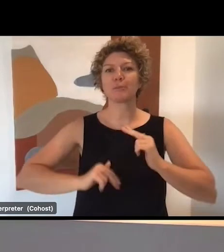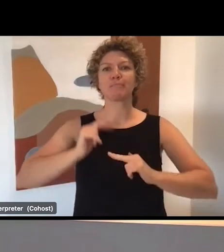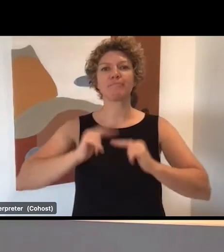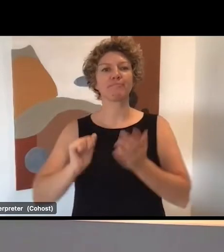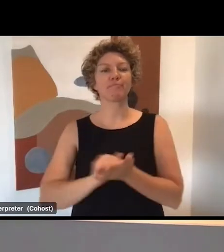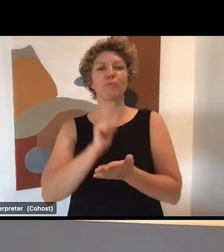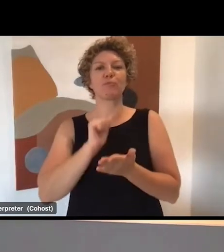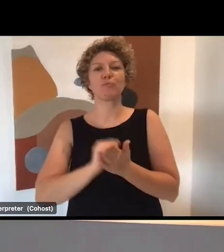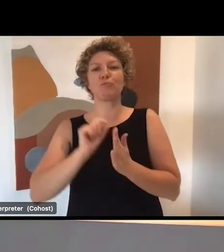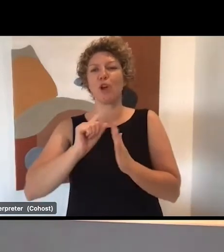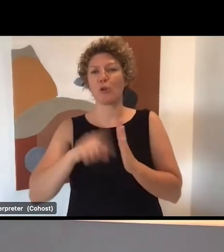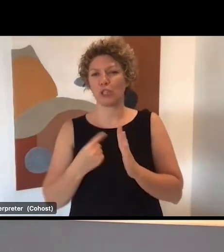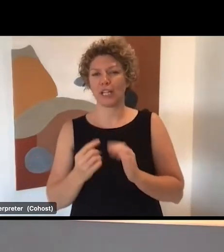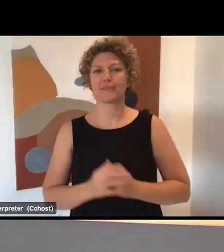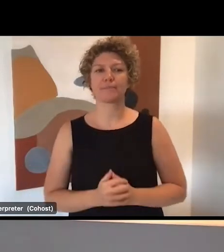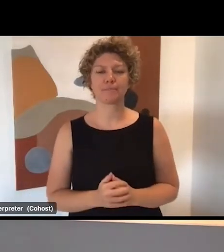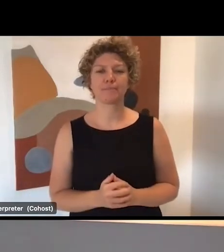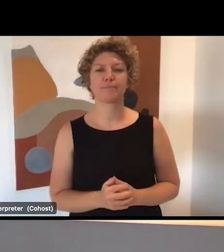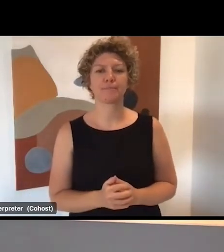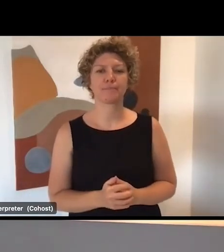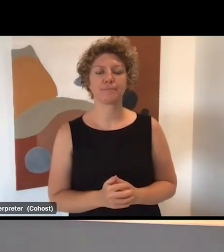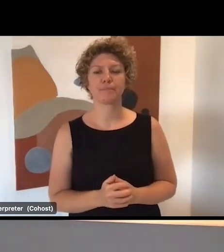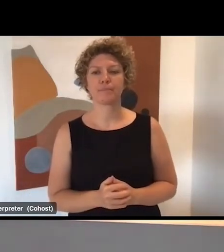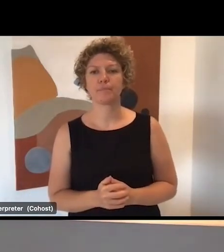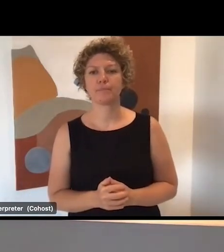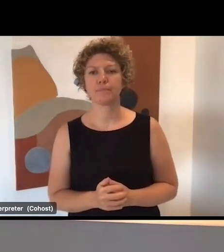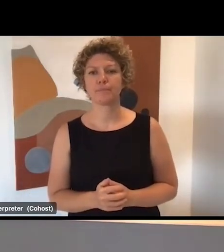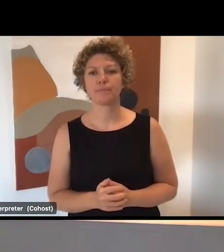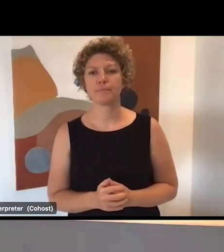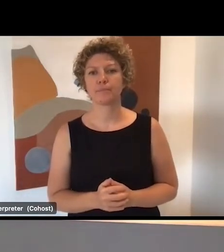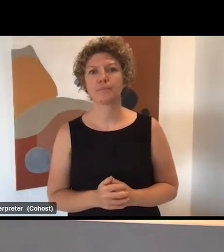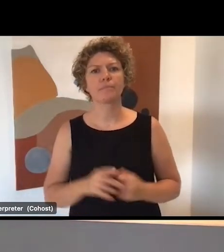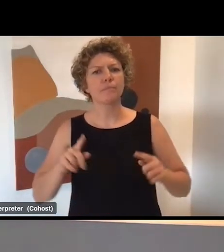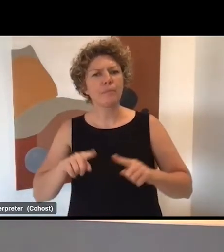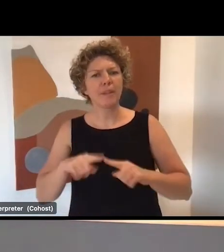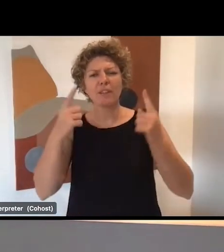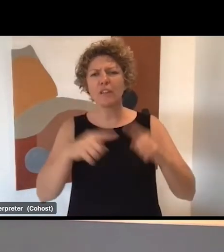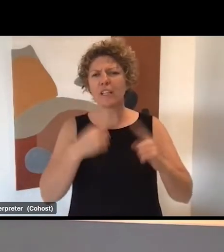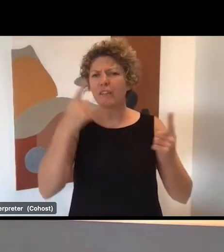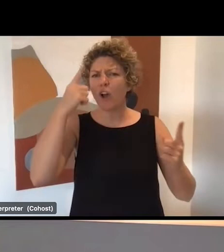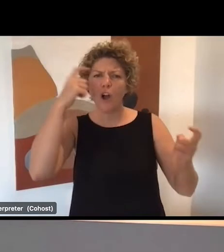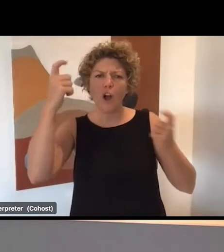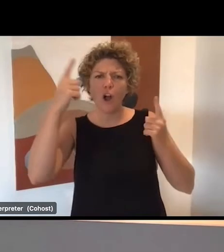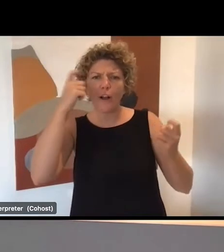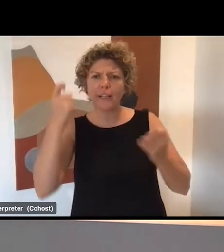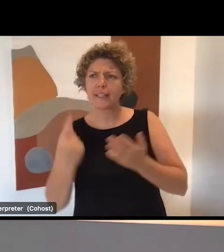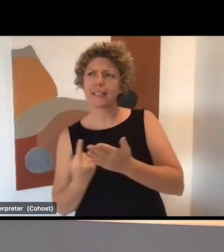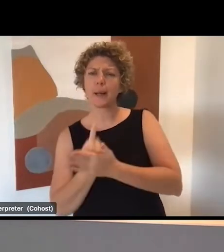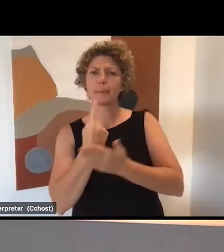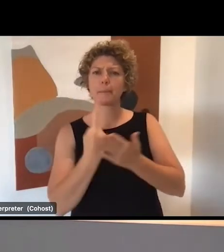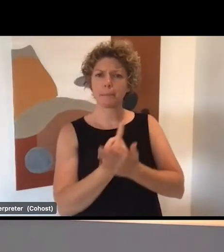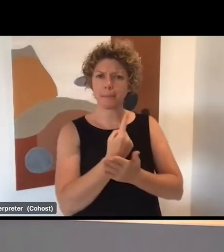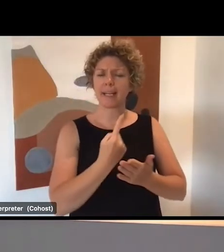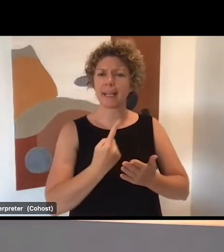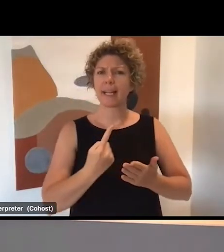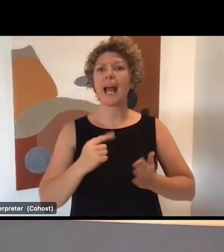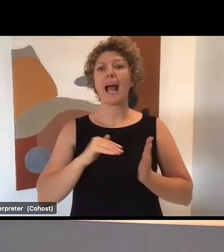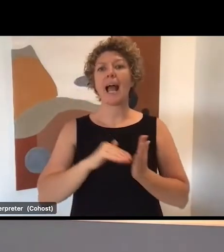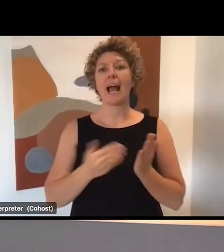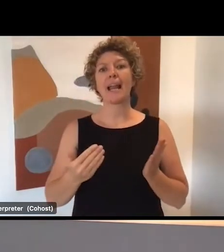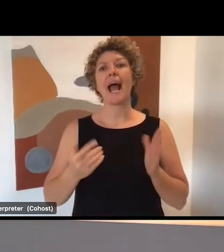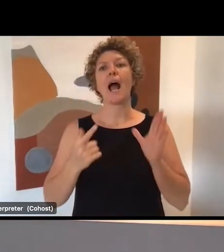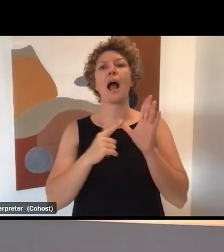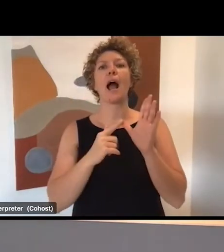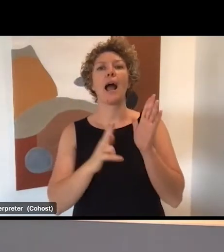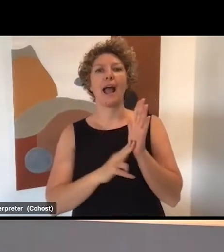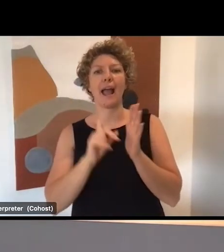tailored projects. To get the feel of the types of initiatives happening in the health and care sector, I'd like to introduce